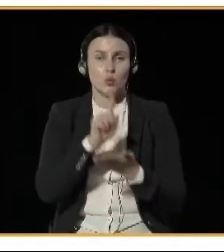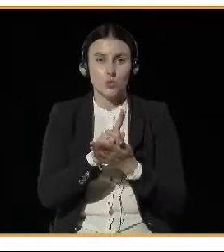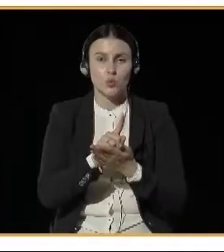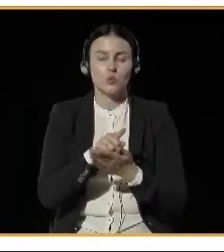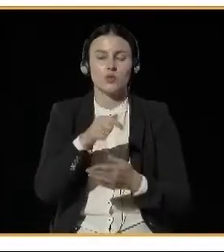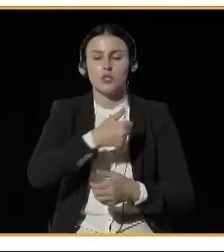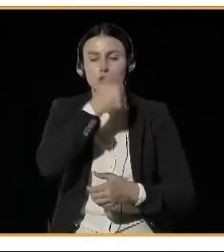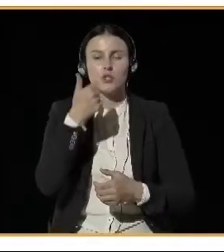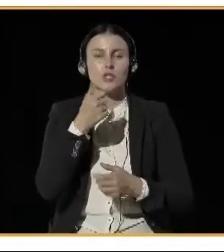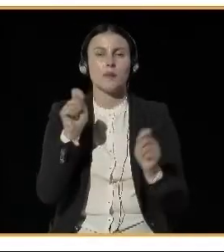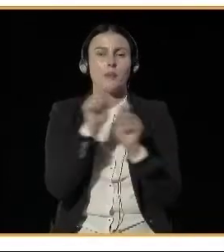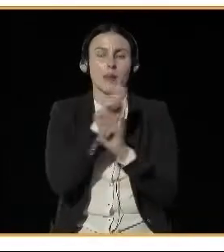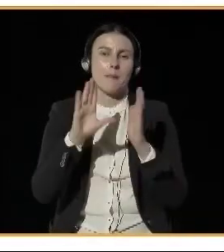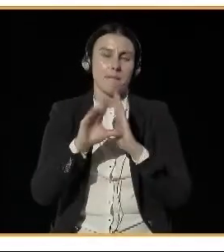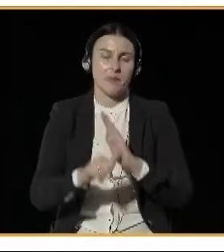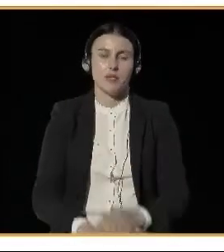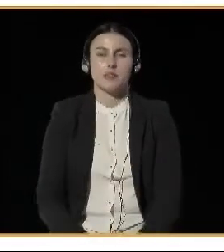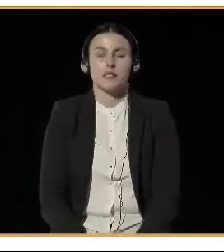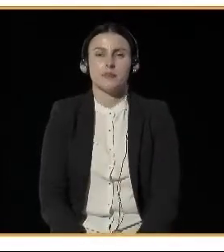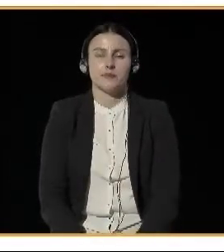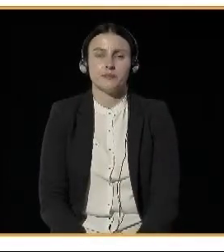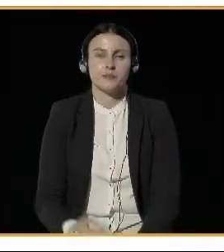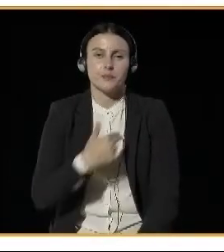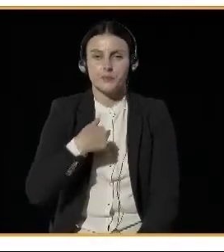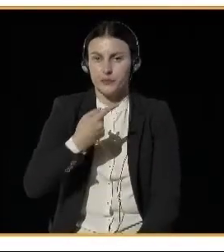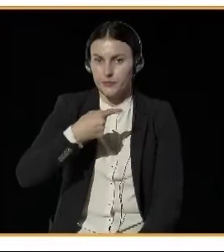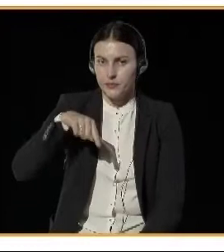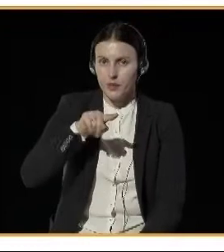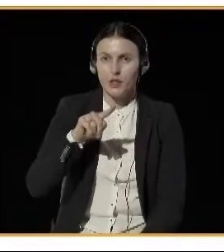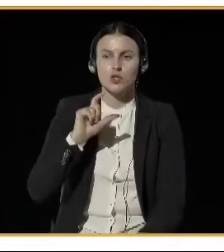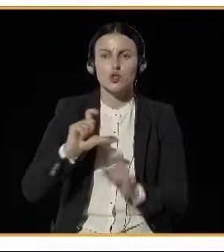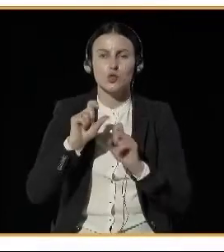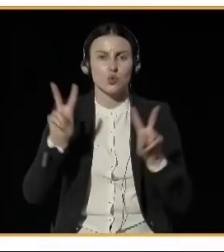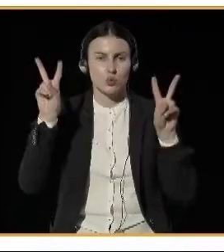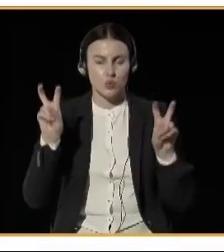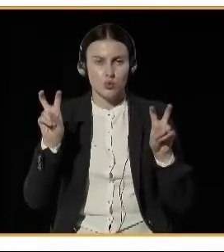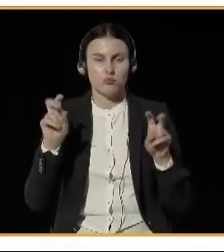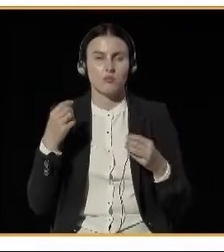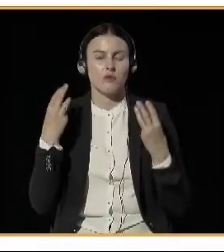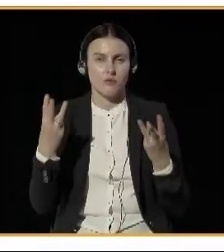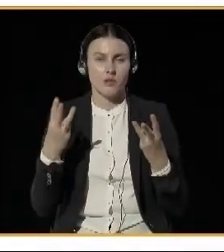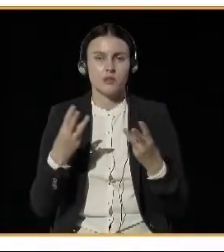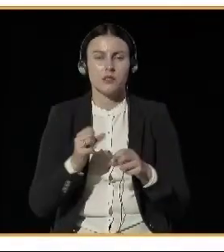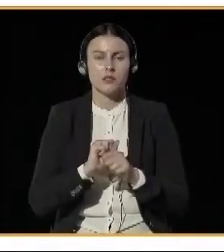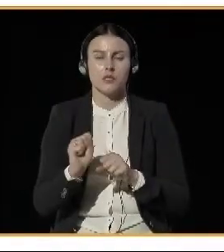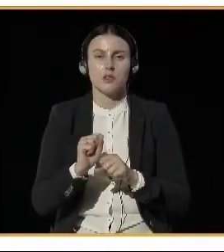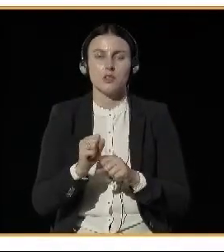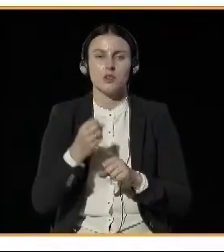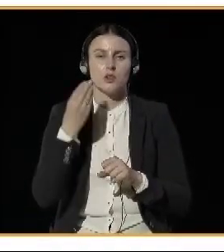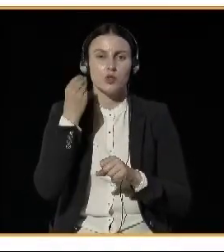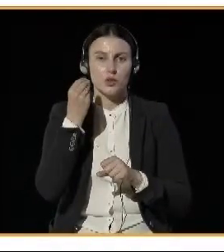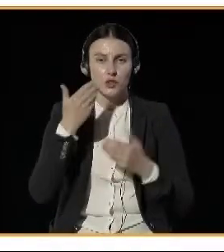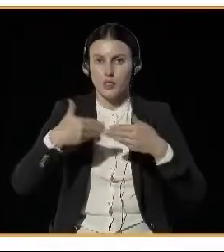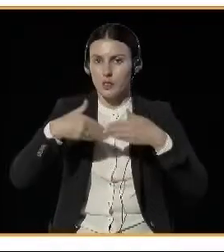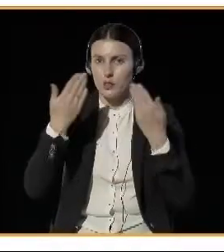that slogan has really caught on people are talking about grey days now if there is air pollution. And then every year there